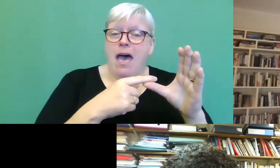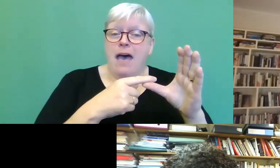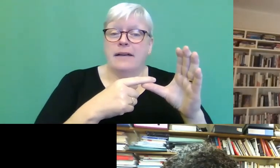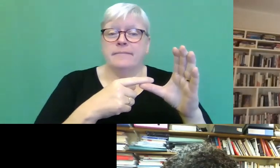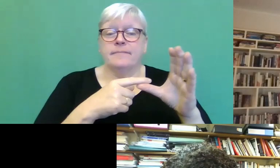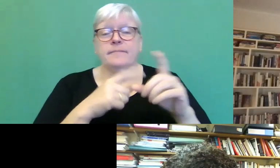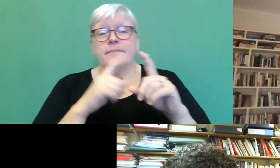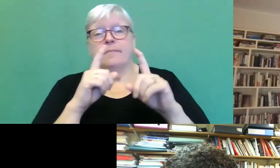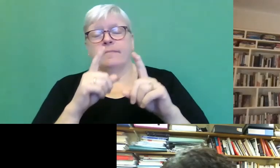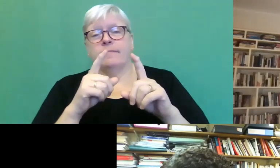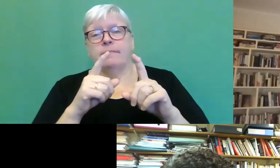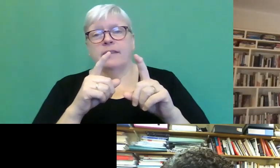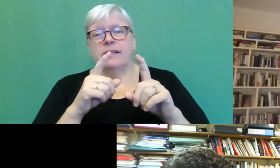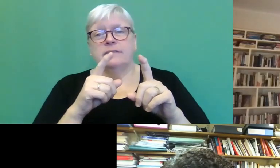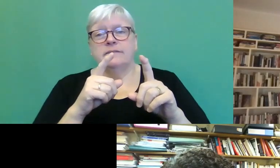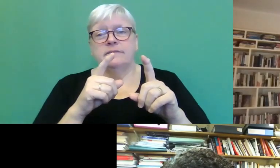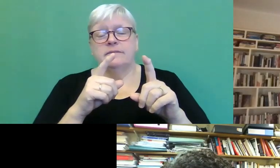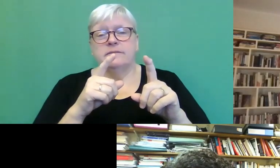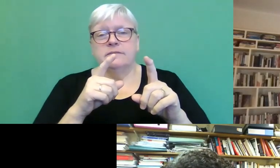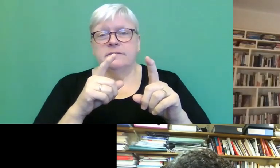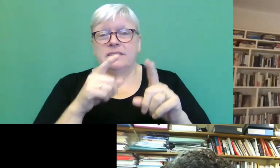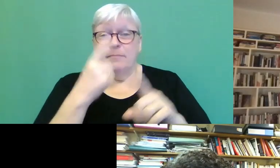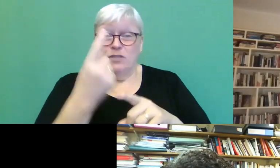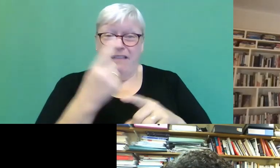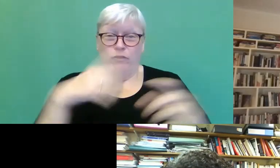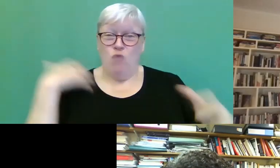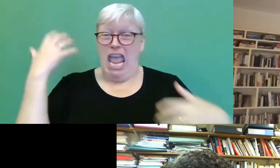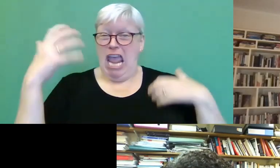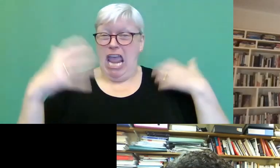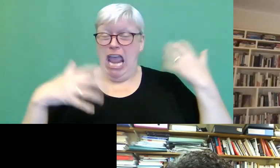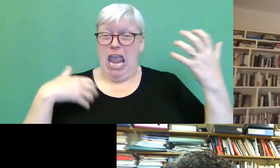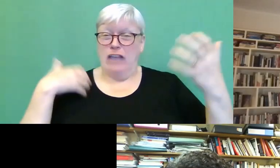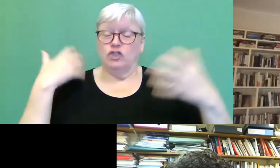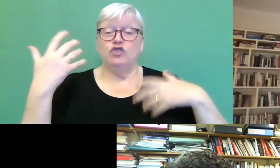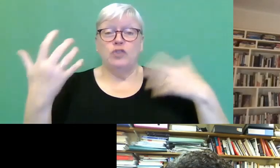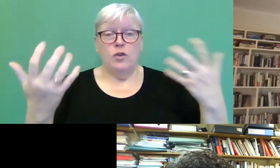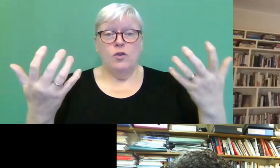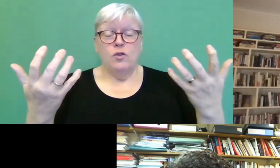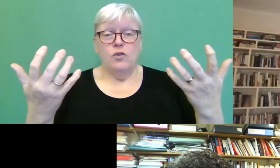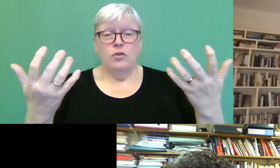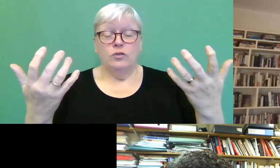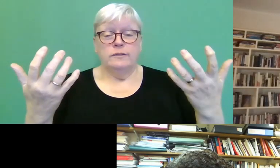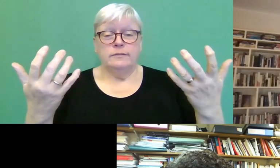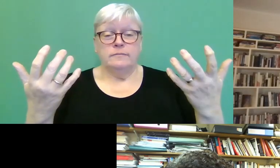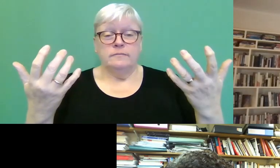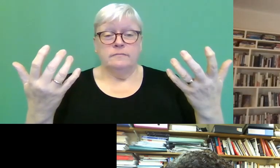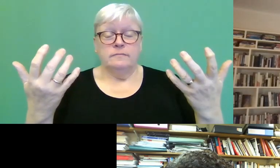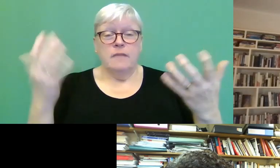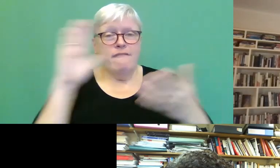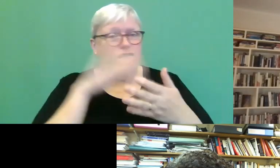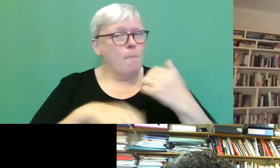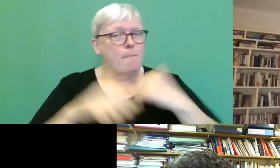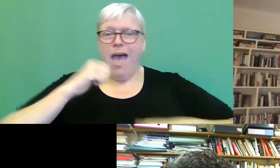you know, when the, when he's in a rage, for instance, um, which comes from pride,